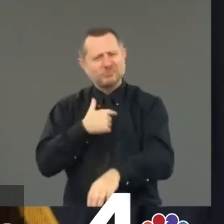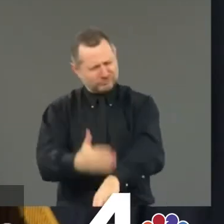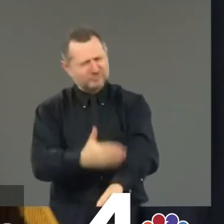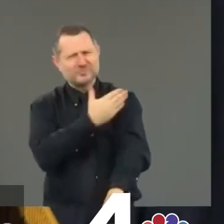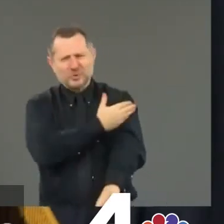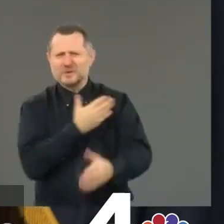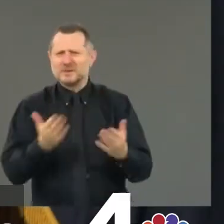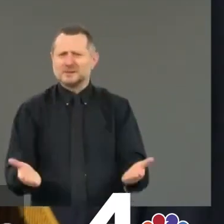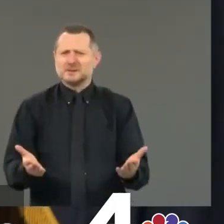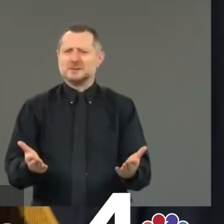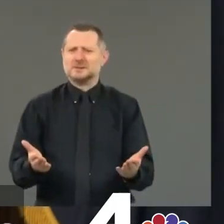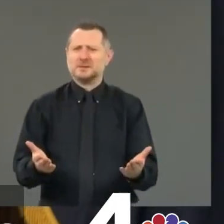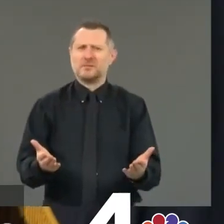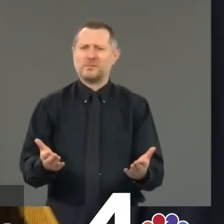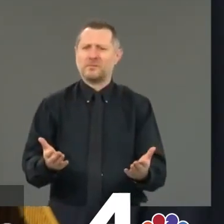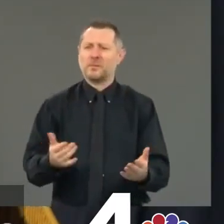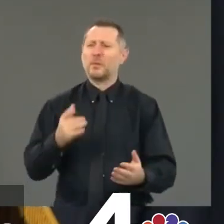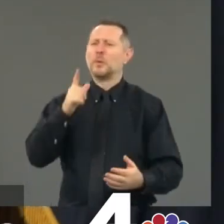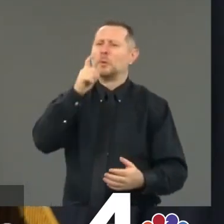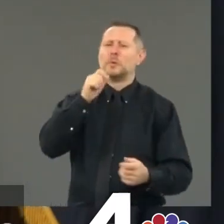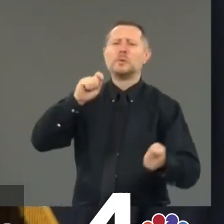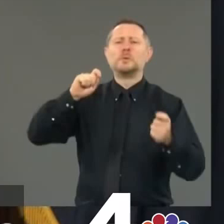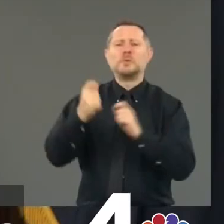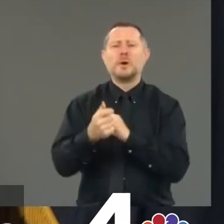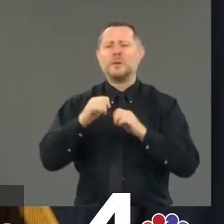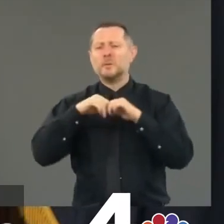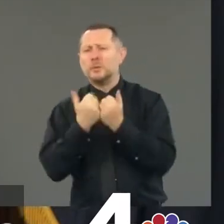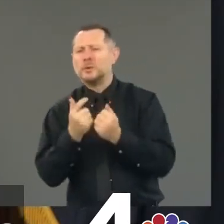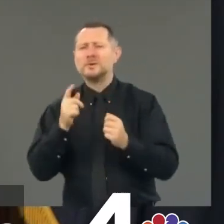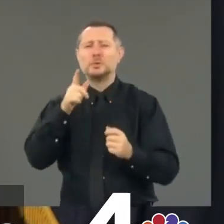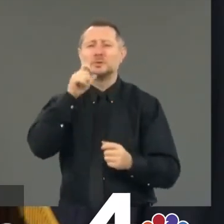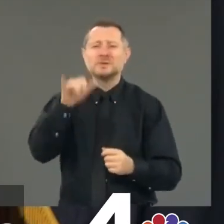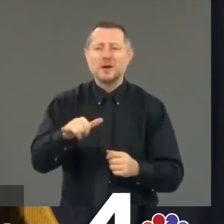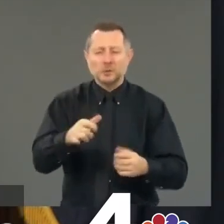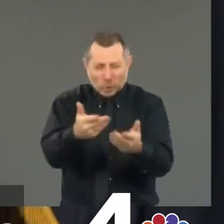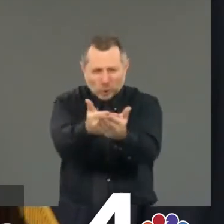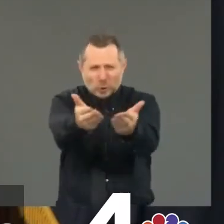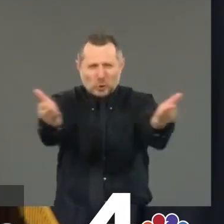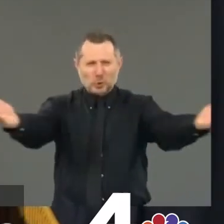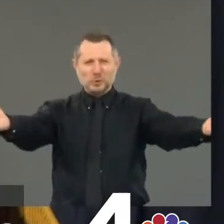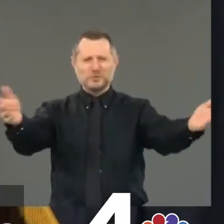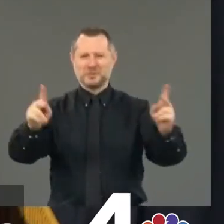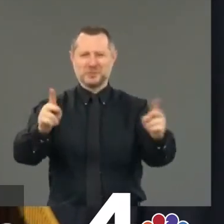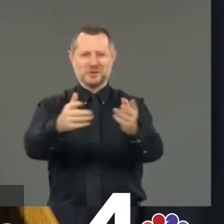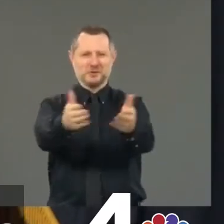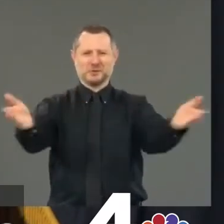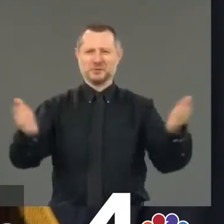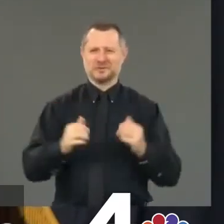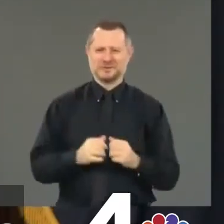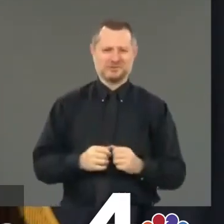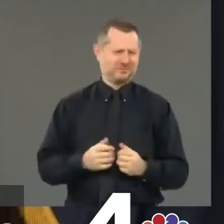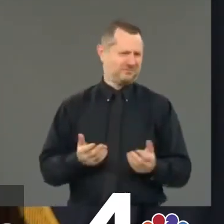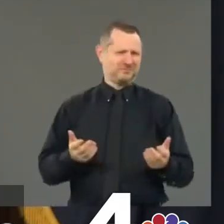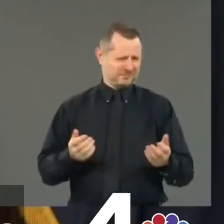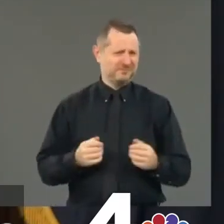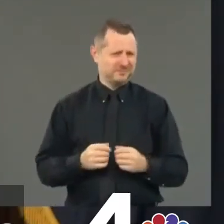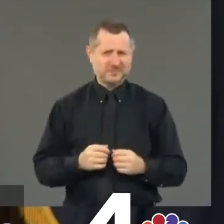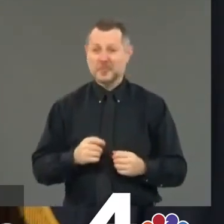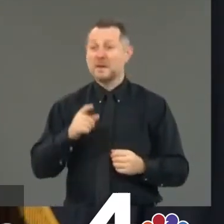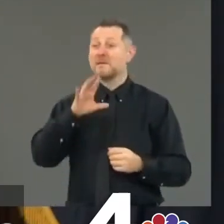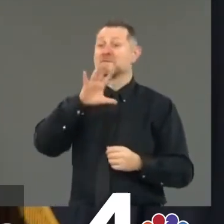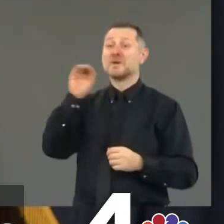Who changed society to deal with this virus? The people did it. 50 days ago,